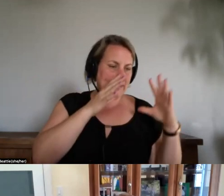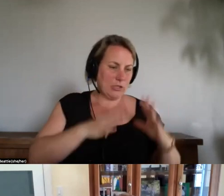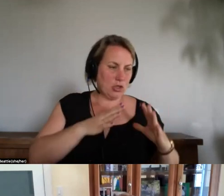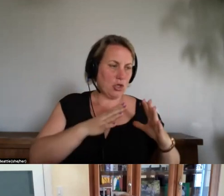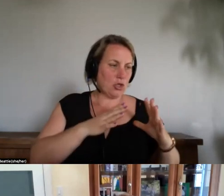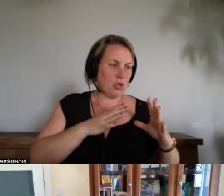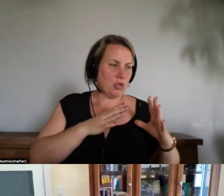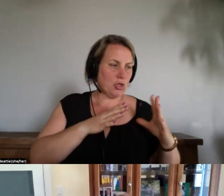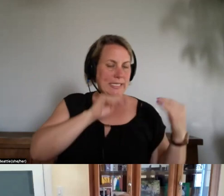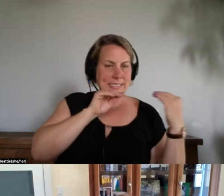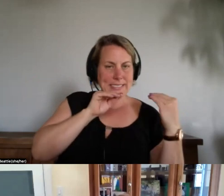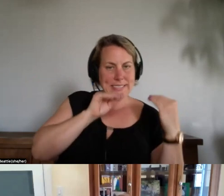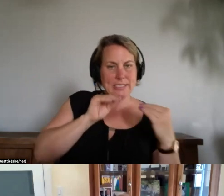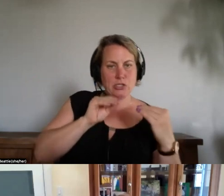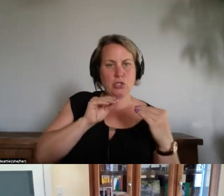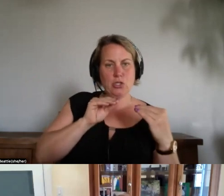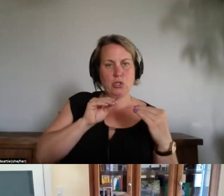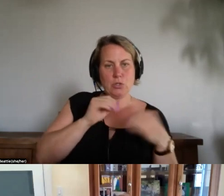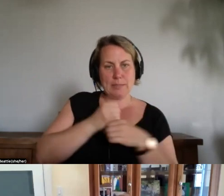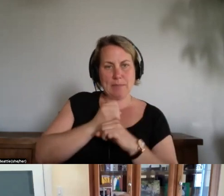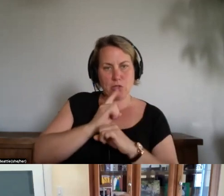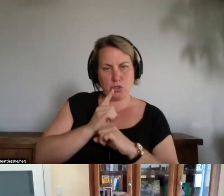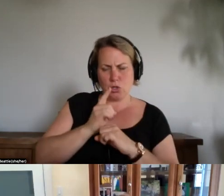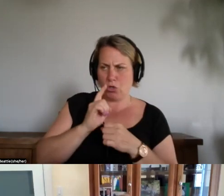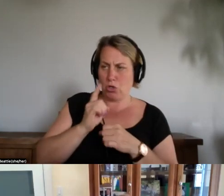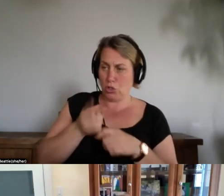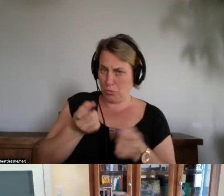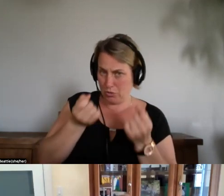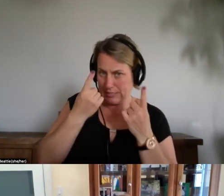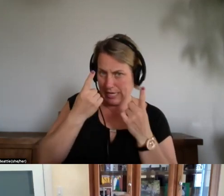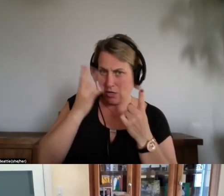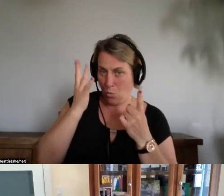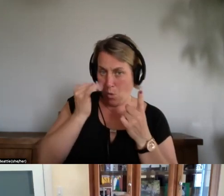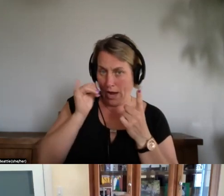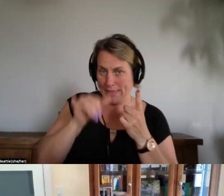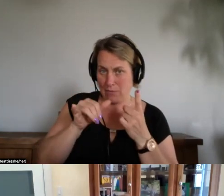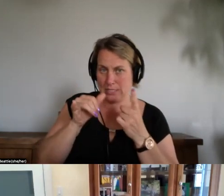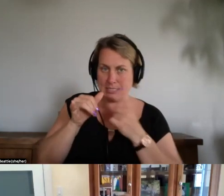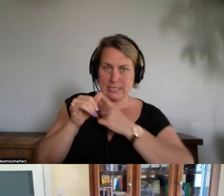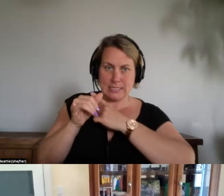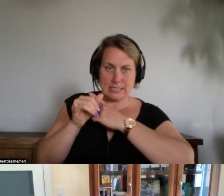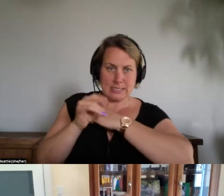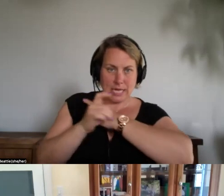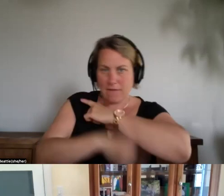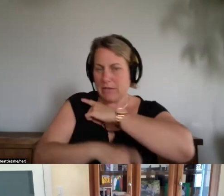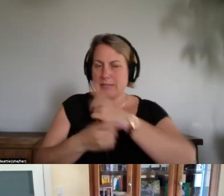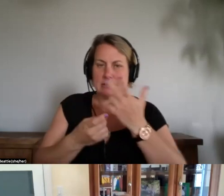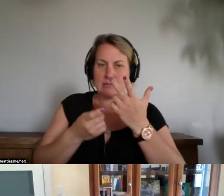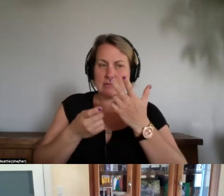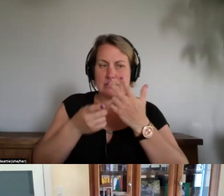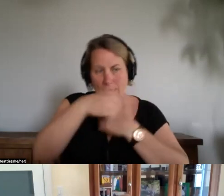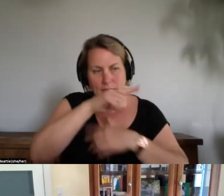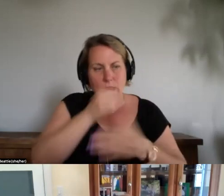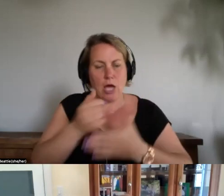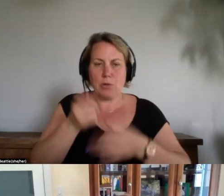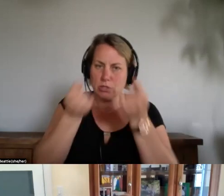to find out if you understood why it was an offense then they'd help you to understand then